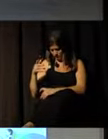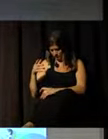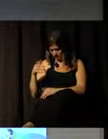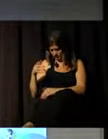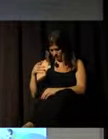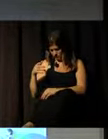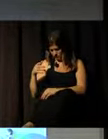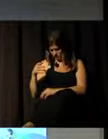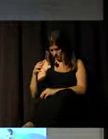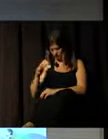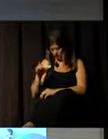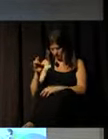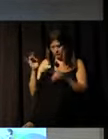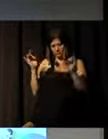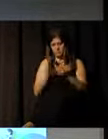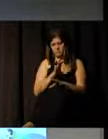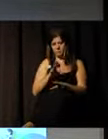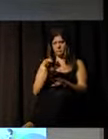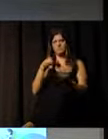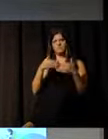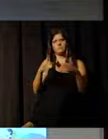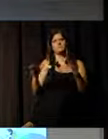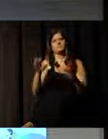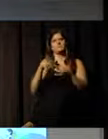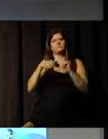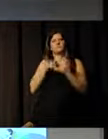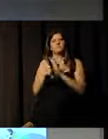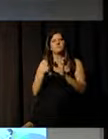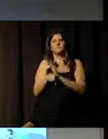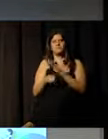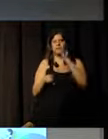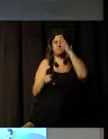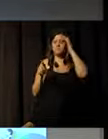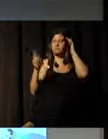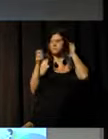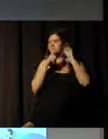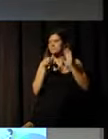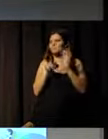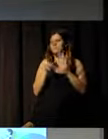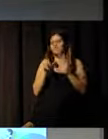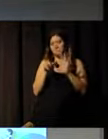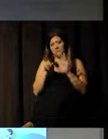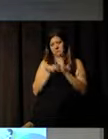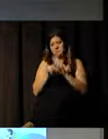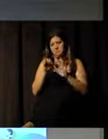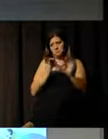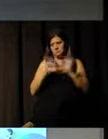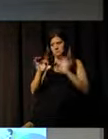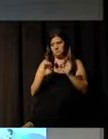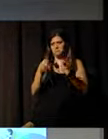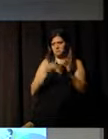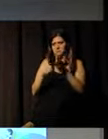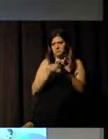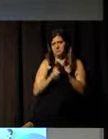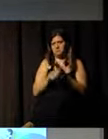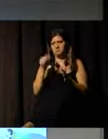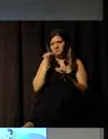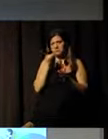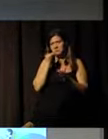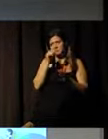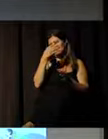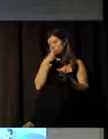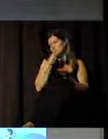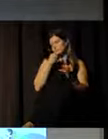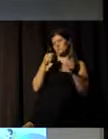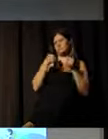And following, we will open for questions and answers. You can write down your questions and hand them